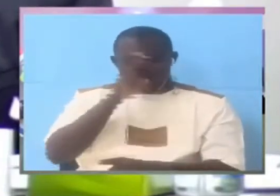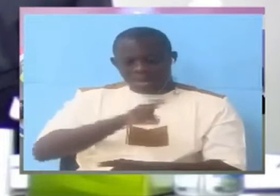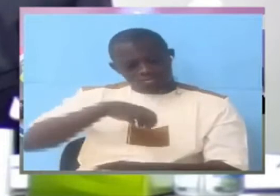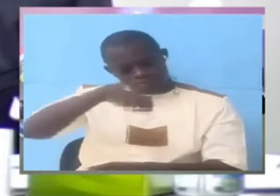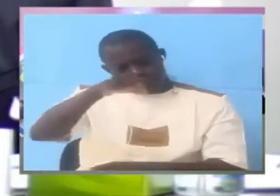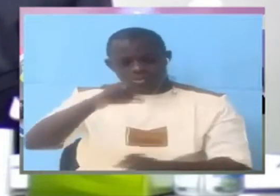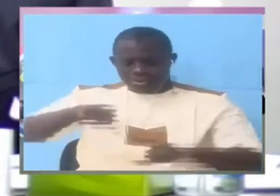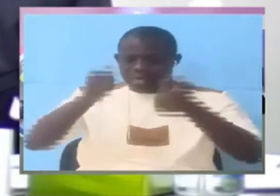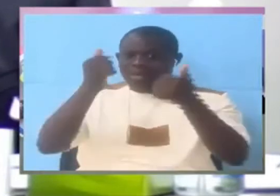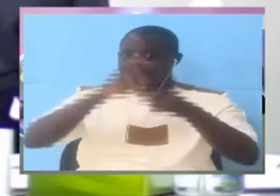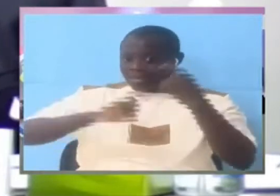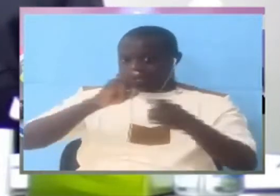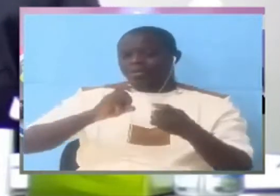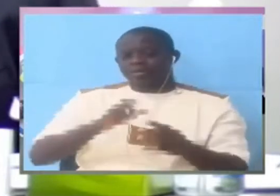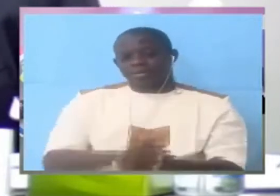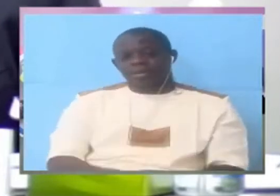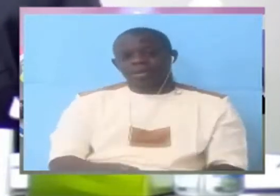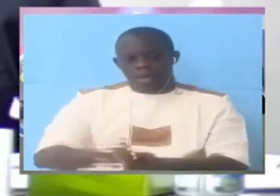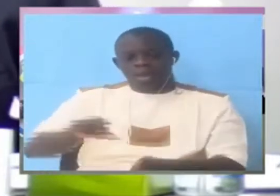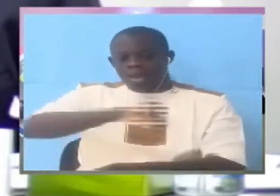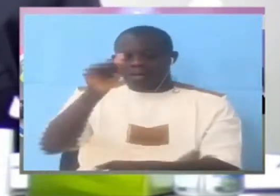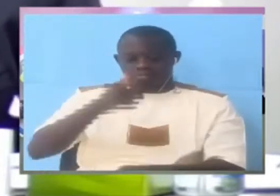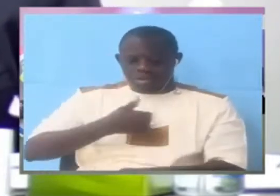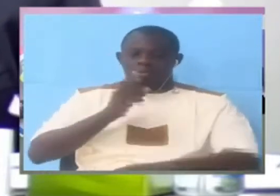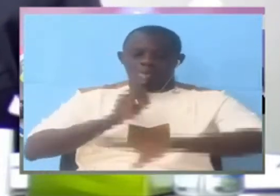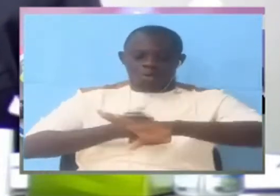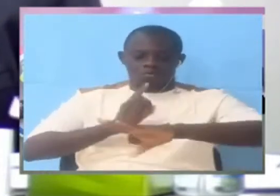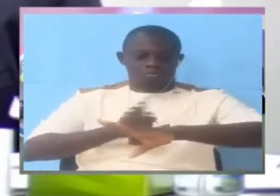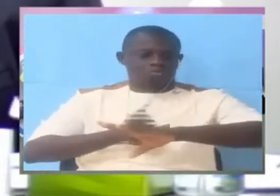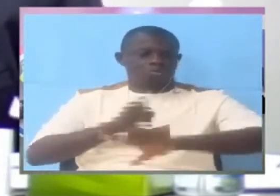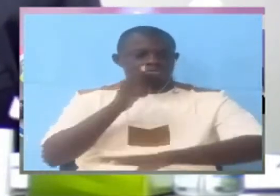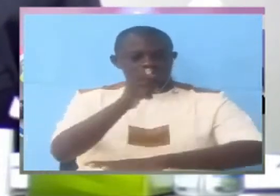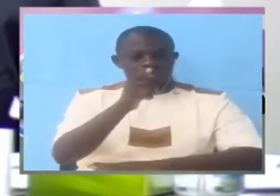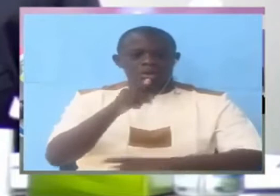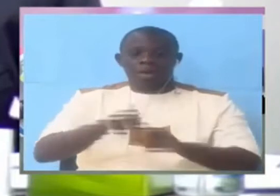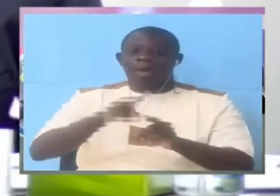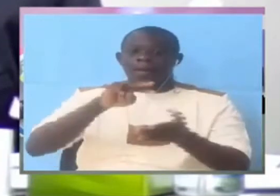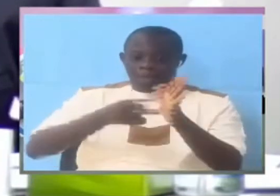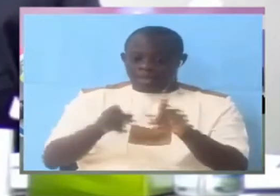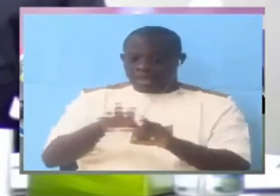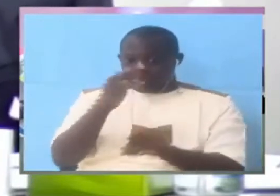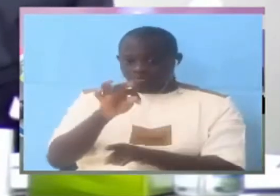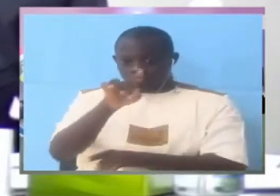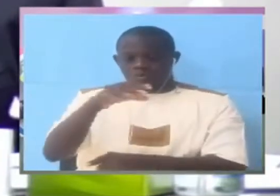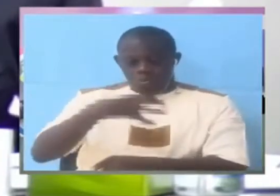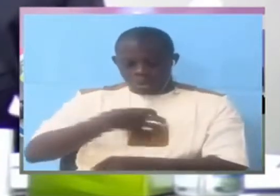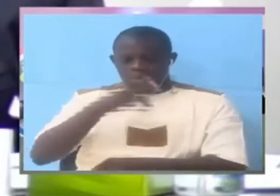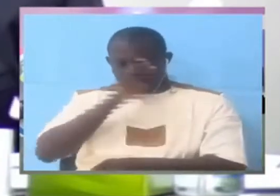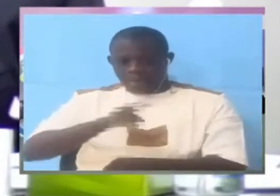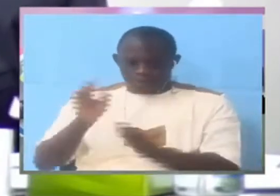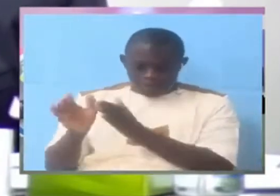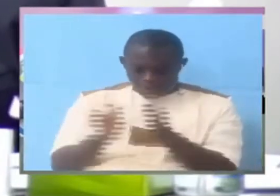and I warn you that misleading the commission is an